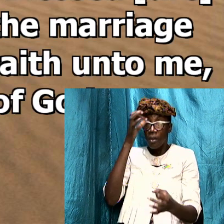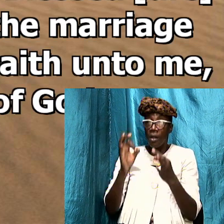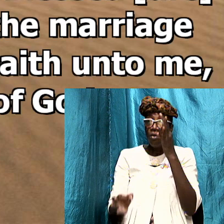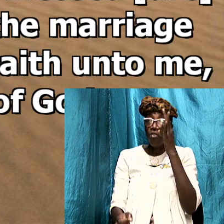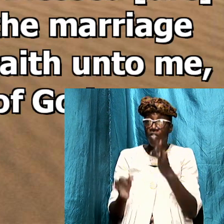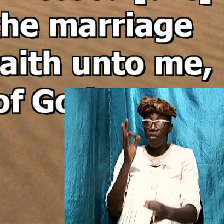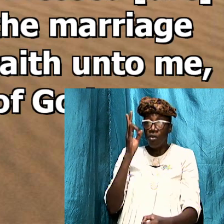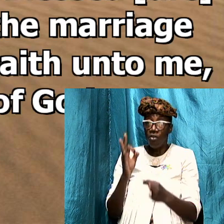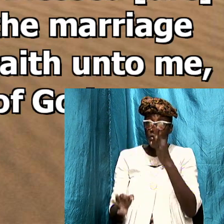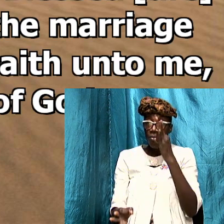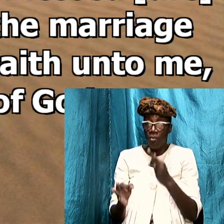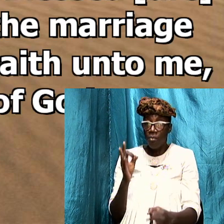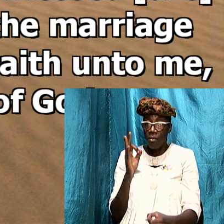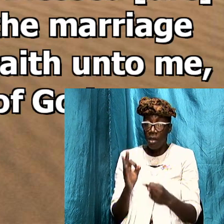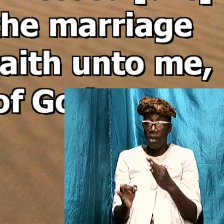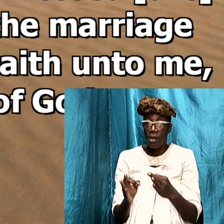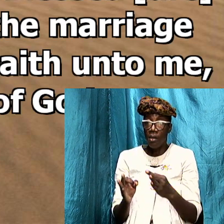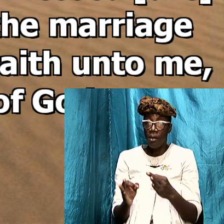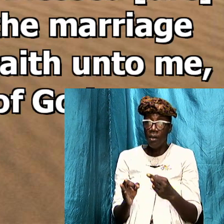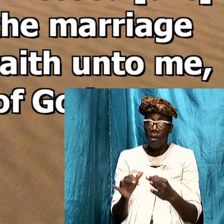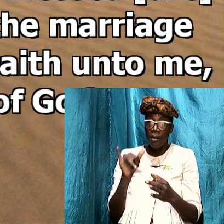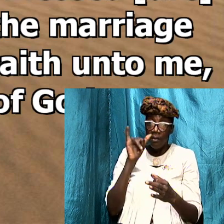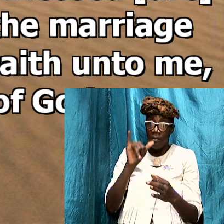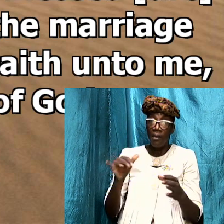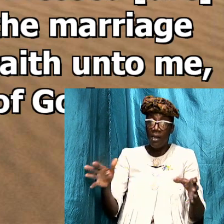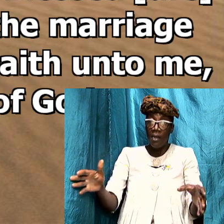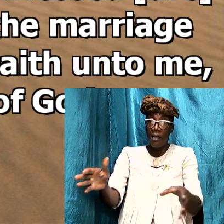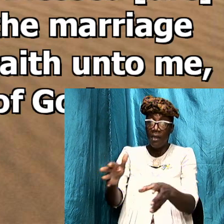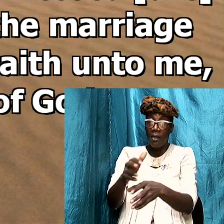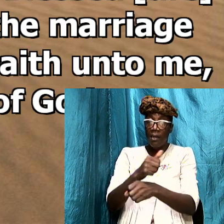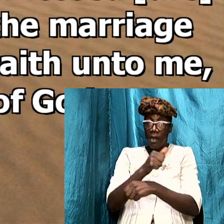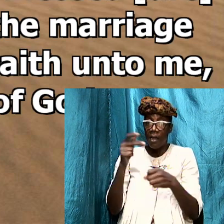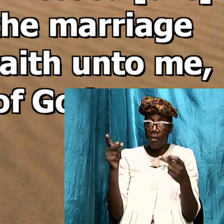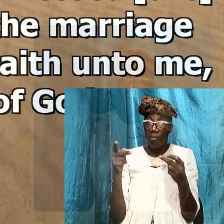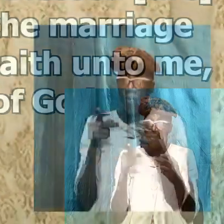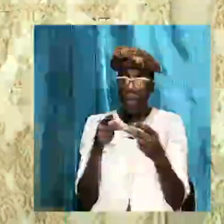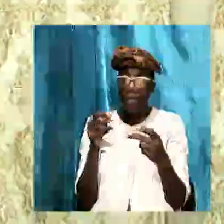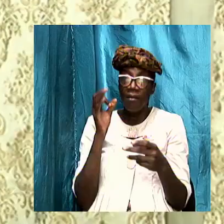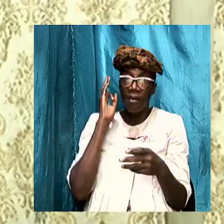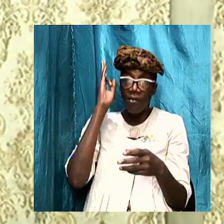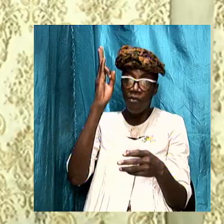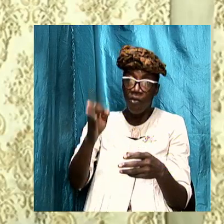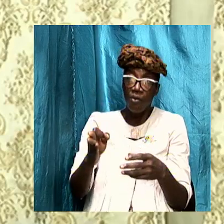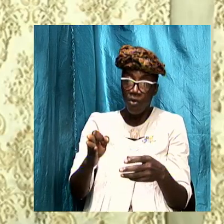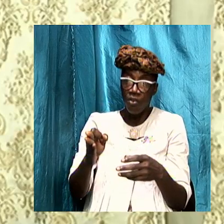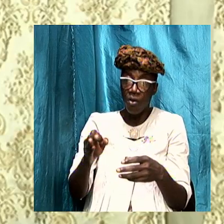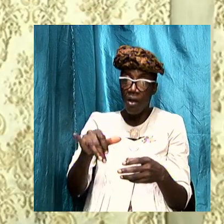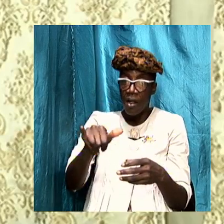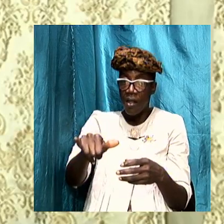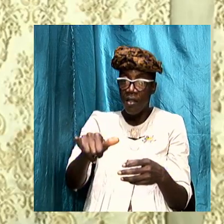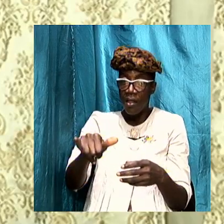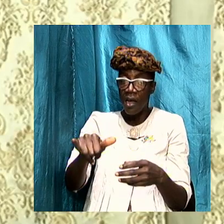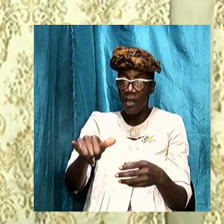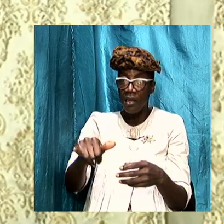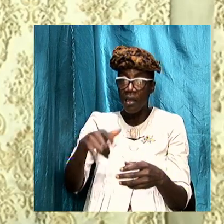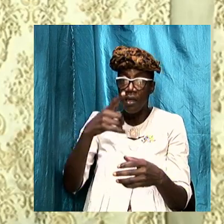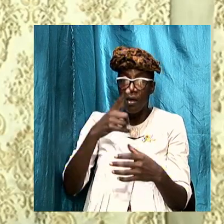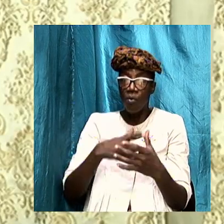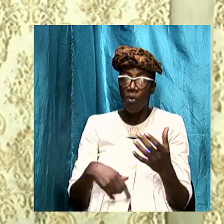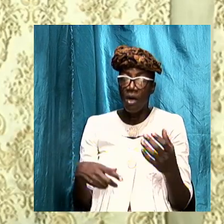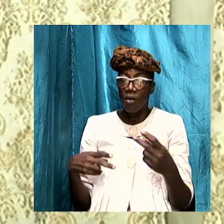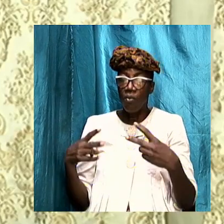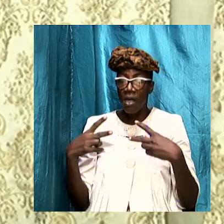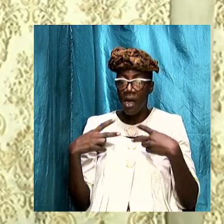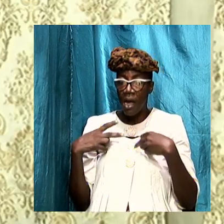and that will still take place in the future and that is what we